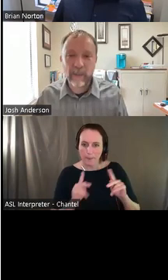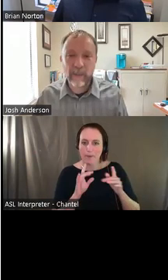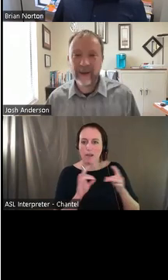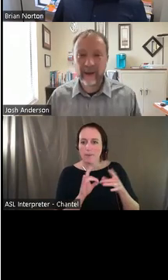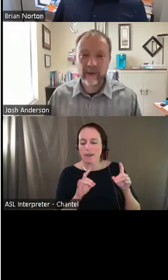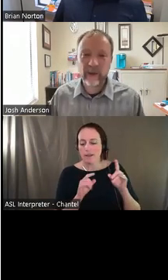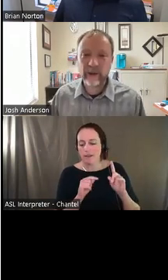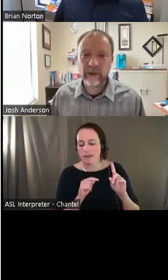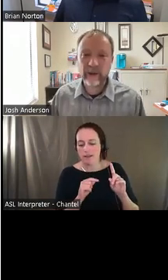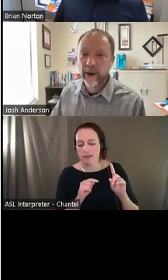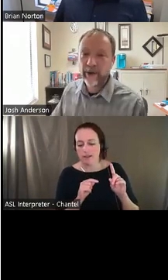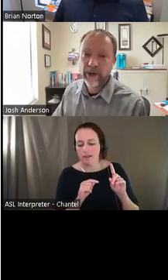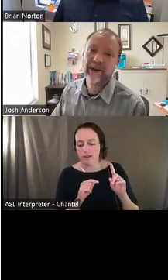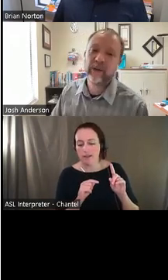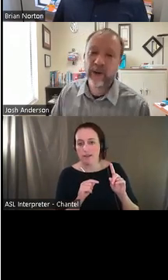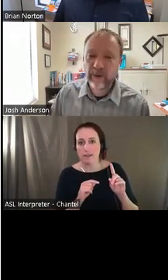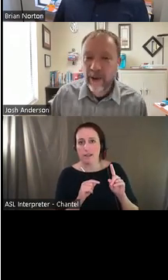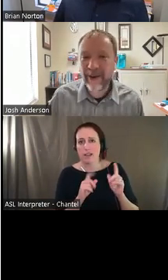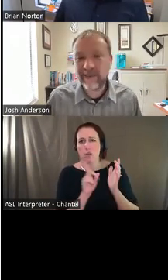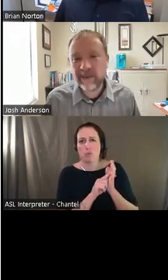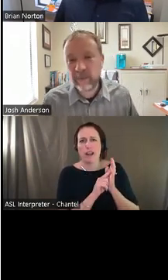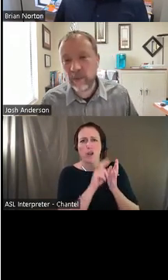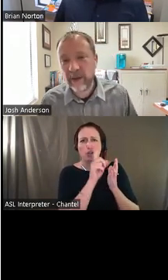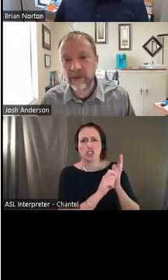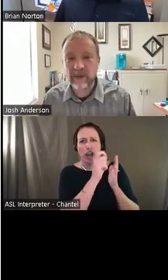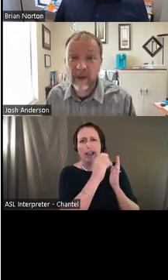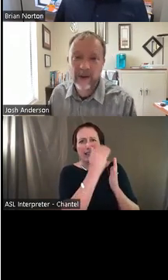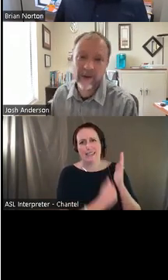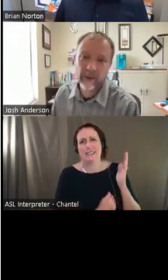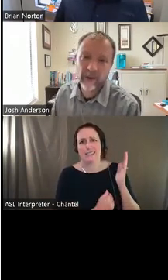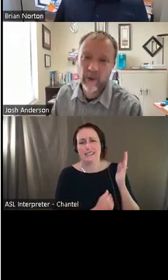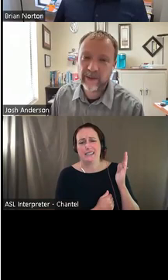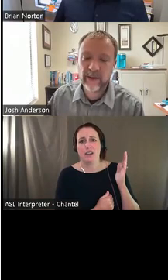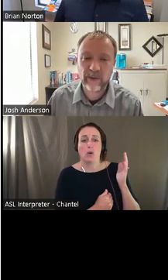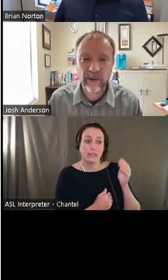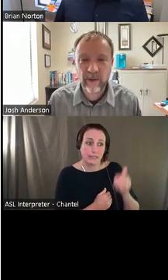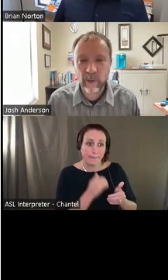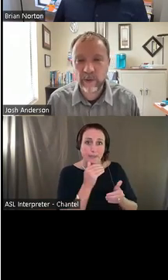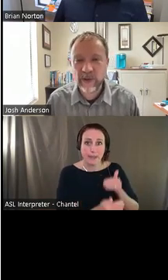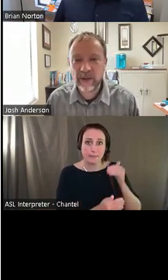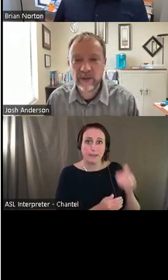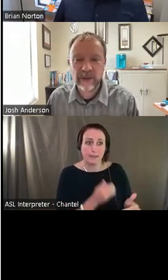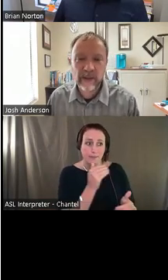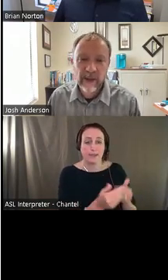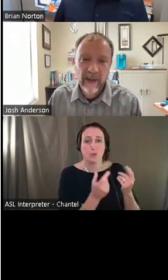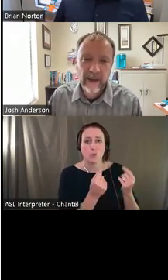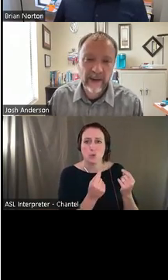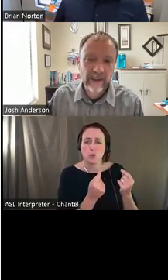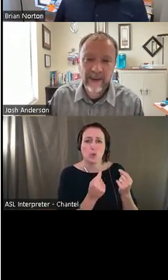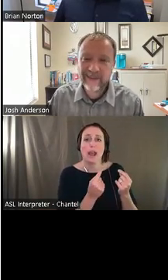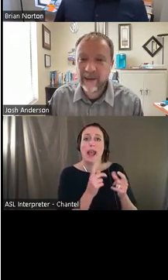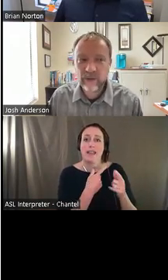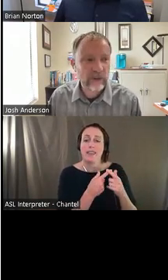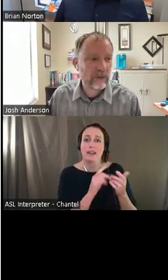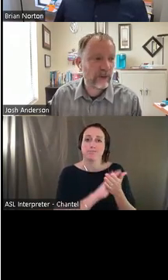great thing about being in this kind of shop, print out a checklist, print out step-by-step directions, laminate them, put them right there so that everyone knows how to use it. And